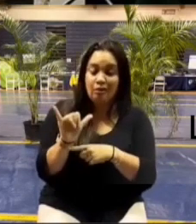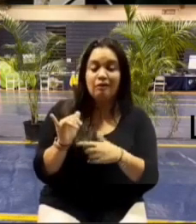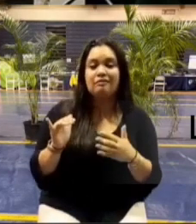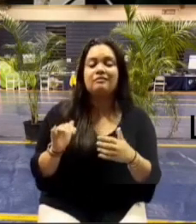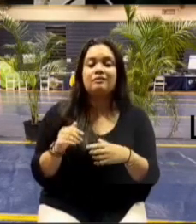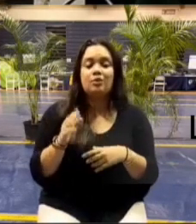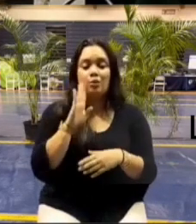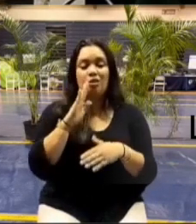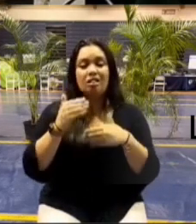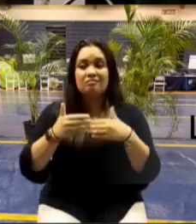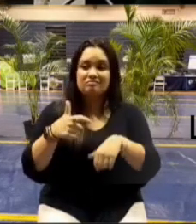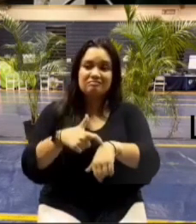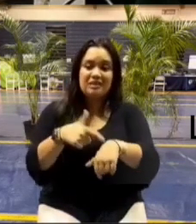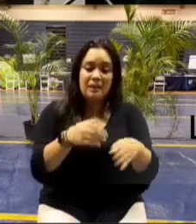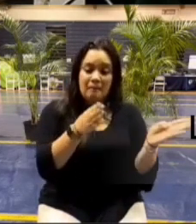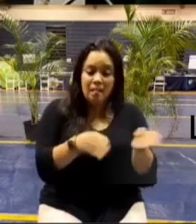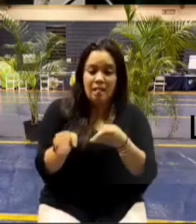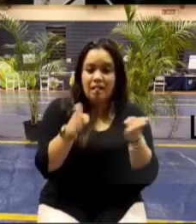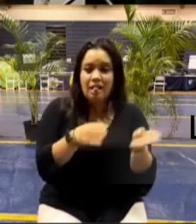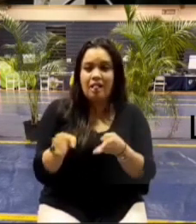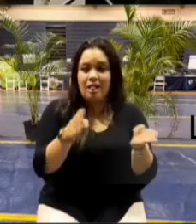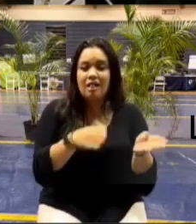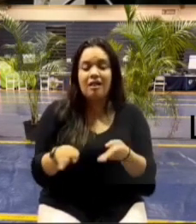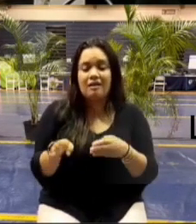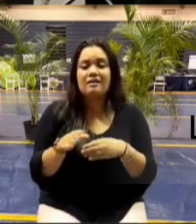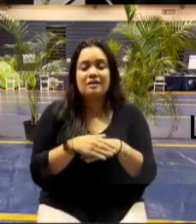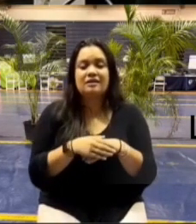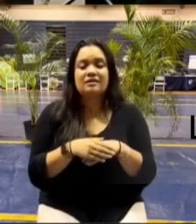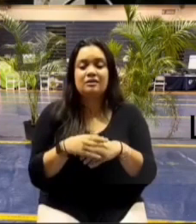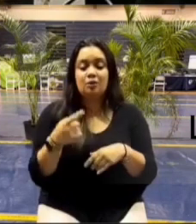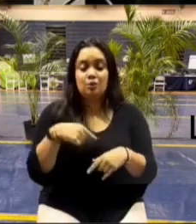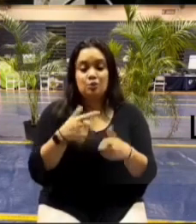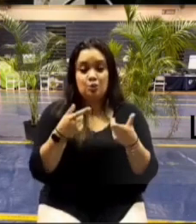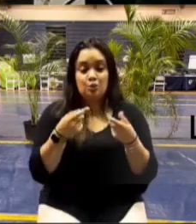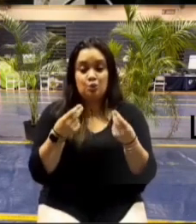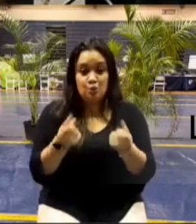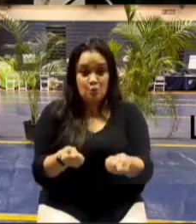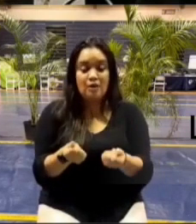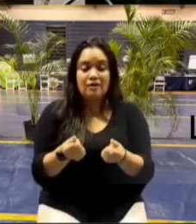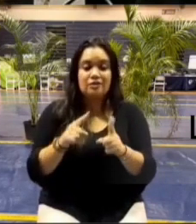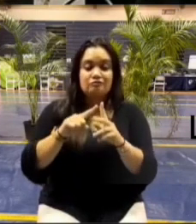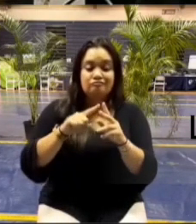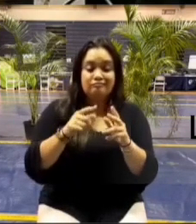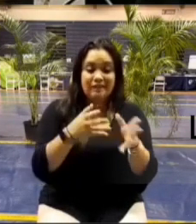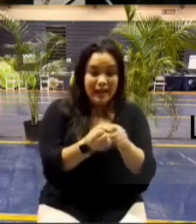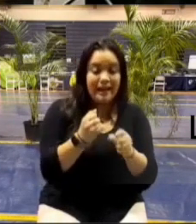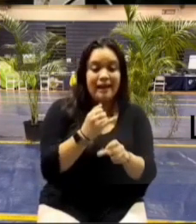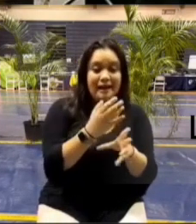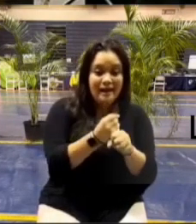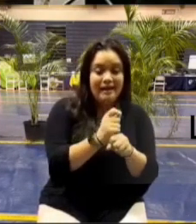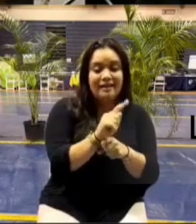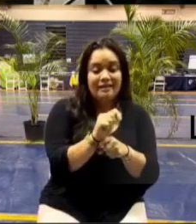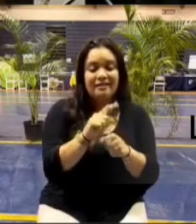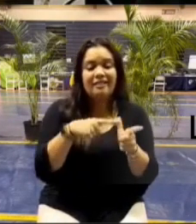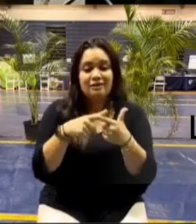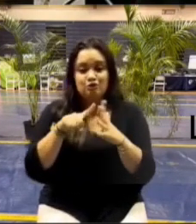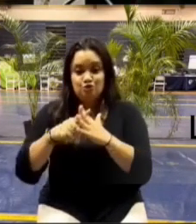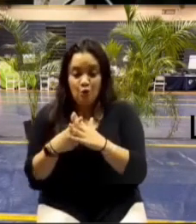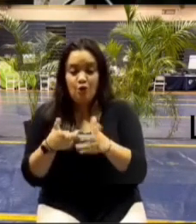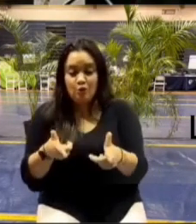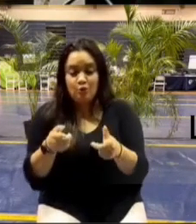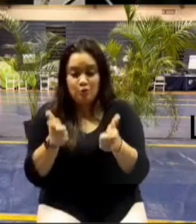while for us to convert it to what we need it to be so the quicker we get it the quicker we start it the quicker we move things from lahaina straight there